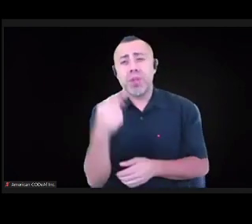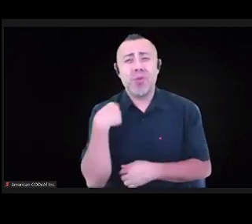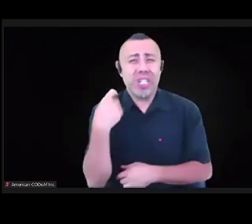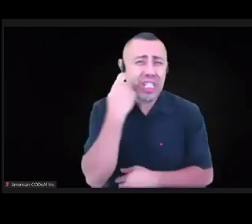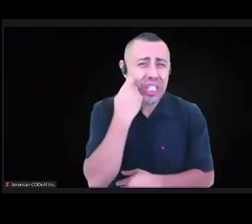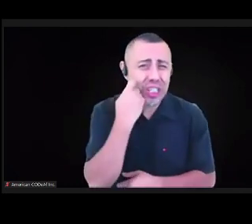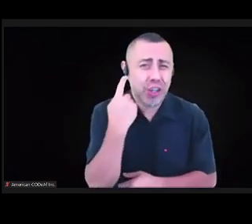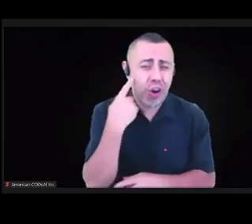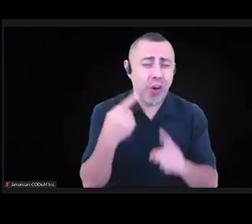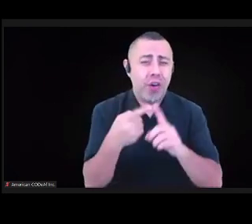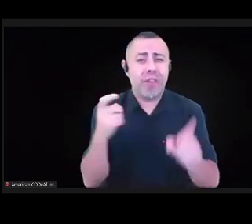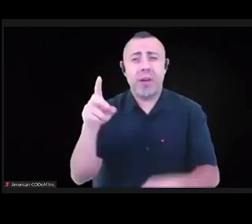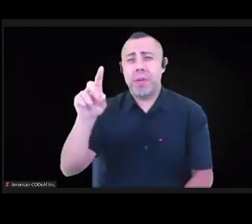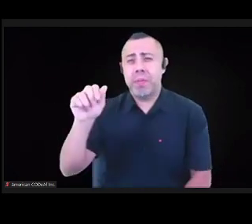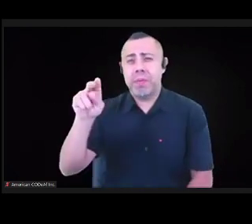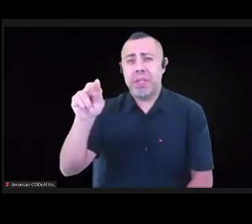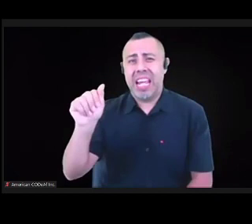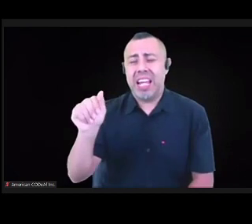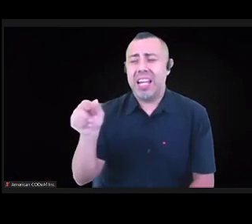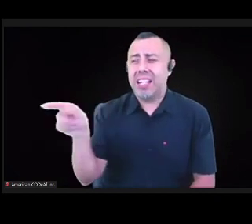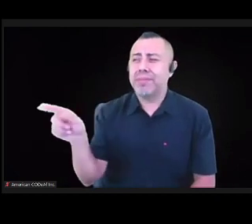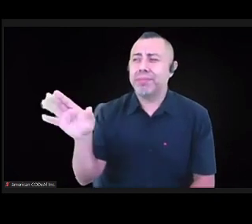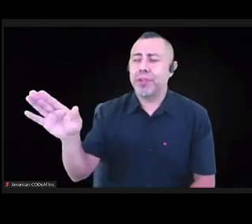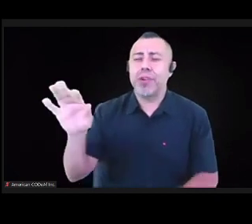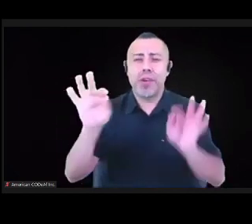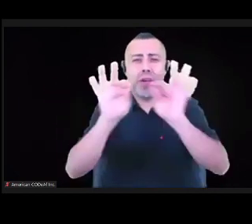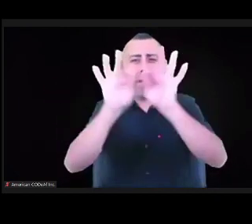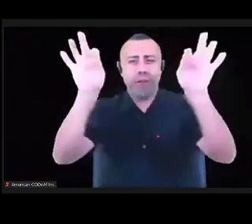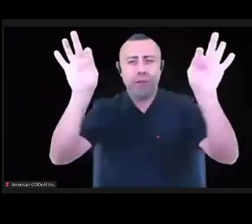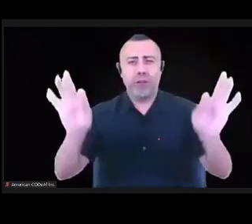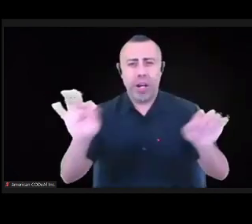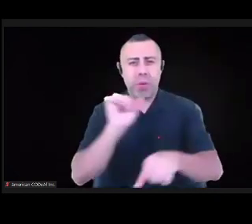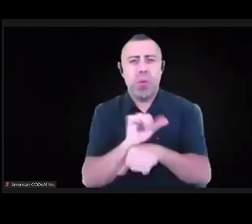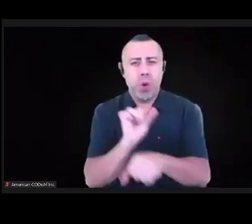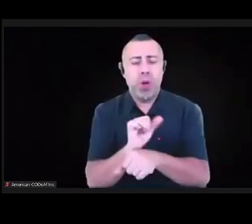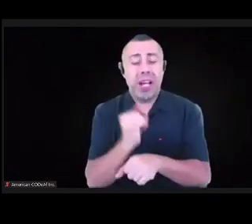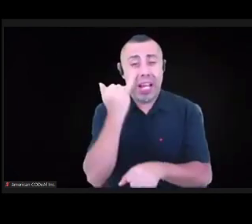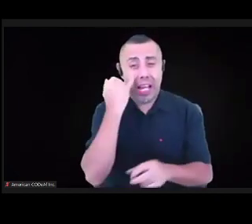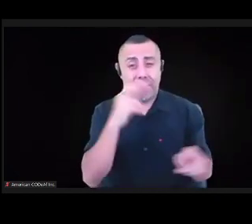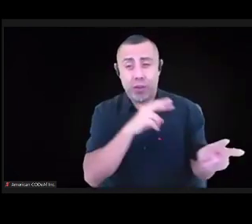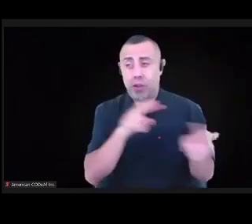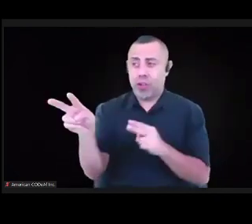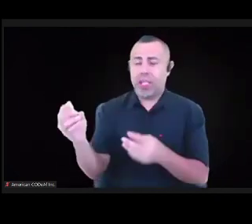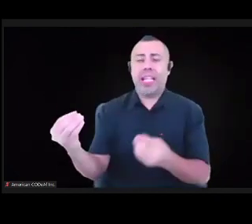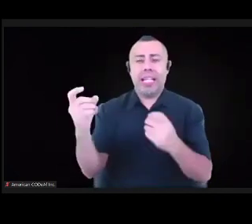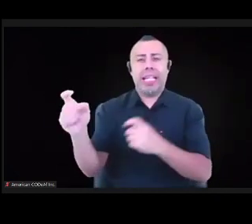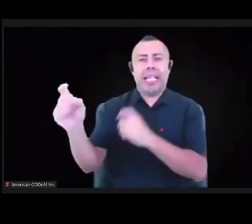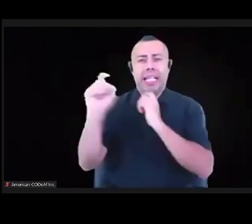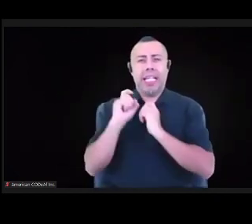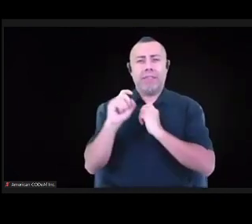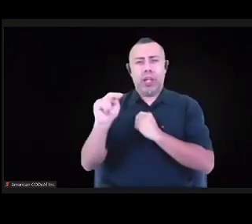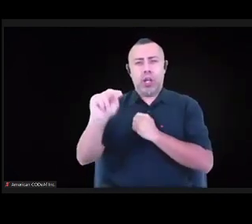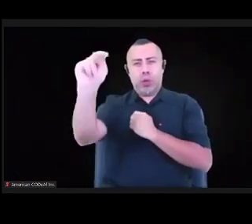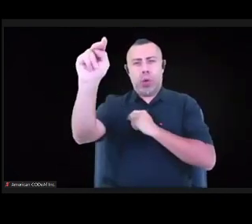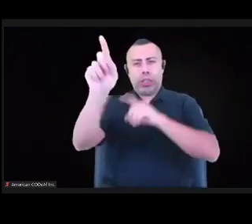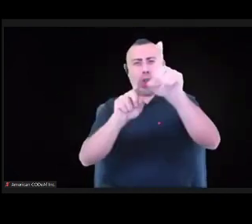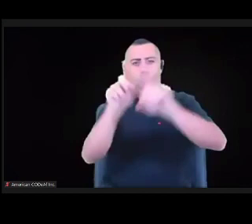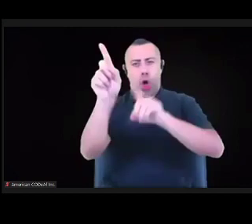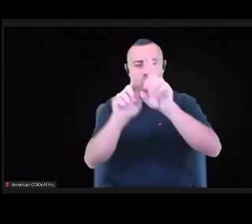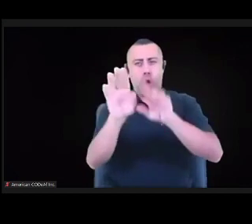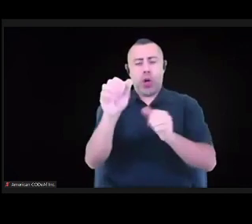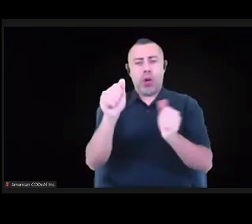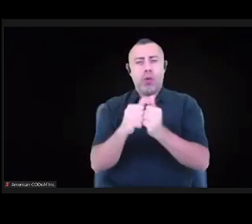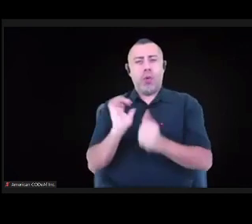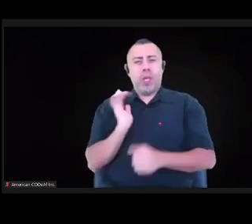I think if you look at it, it gives us a North Star in art philanthropy to think about a world where we don't have art